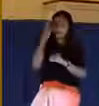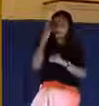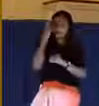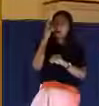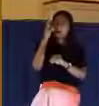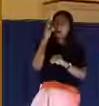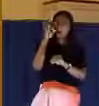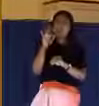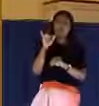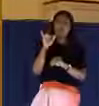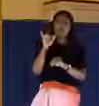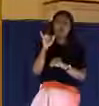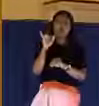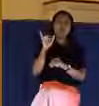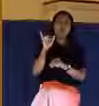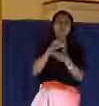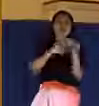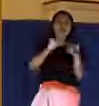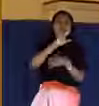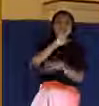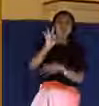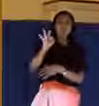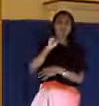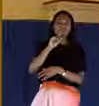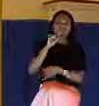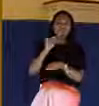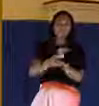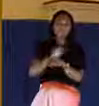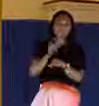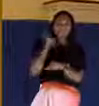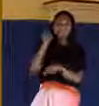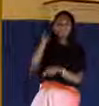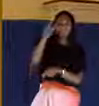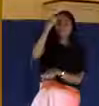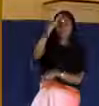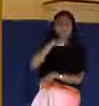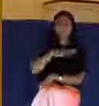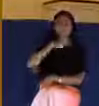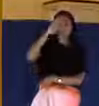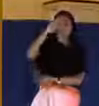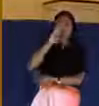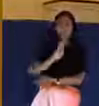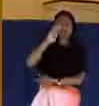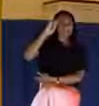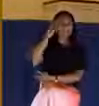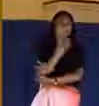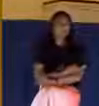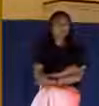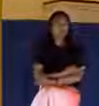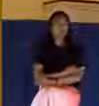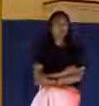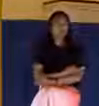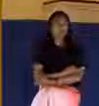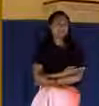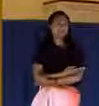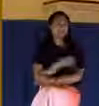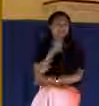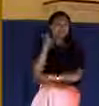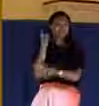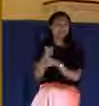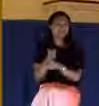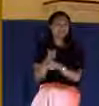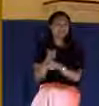when he said in verse 39, truly this man was the son of God. And you know what? He's exactly right.